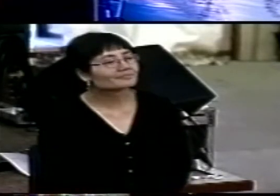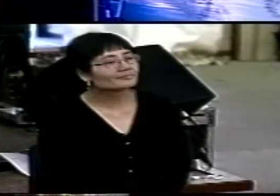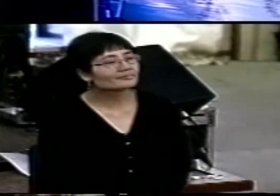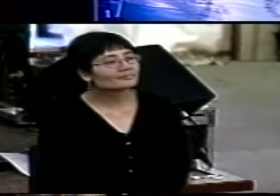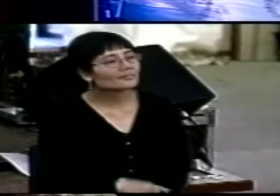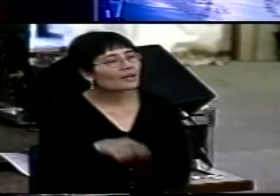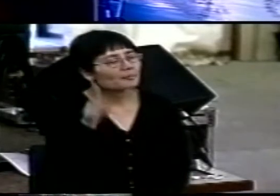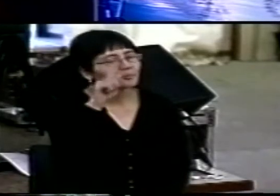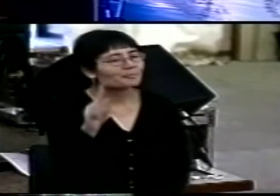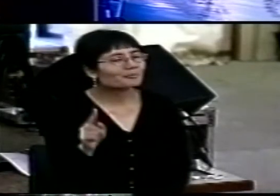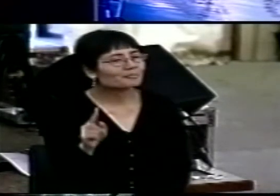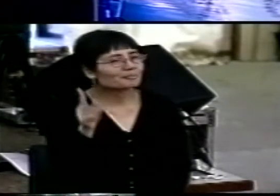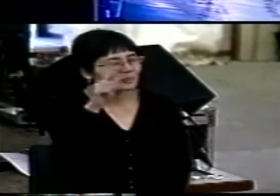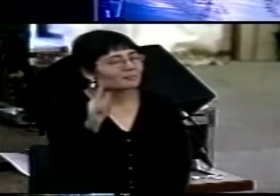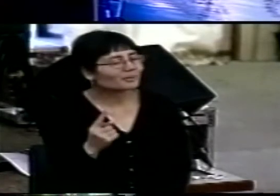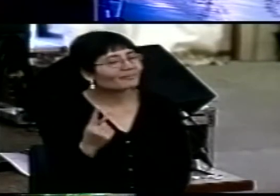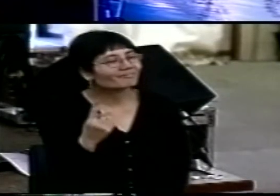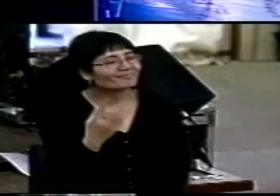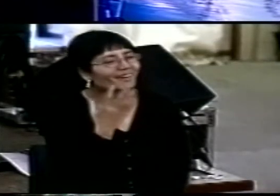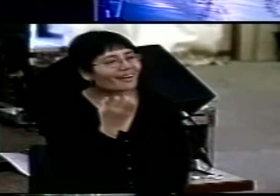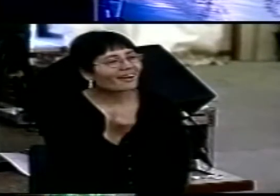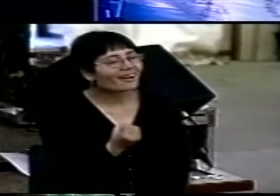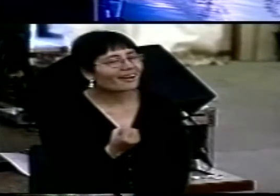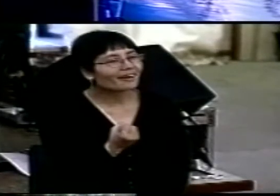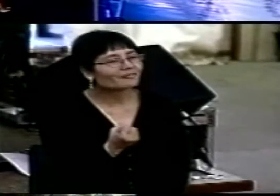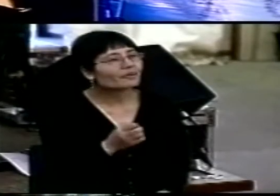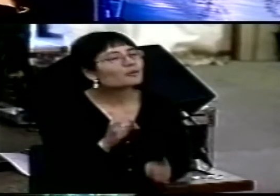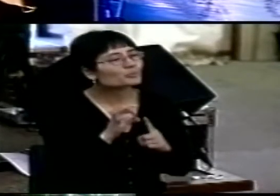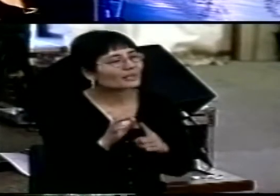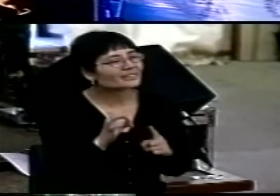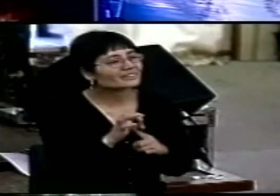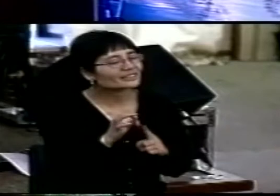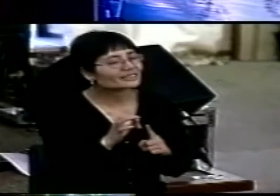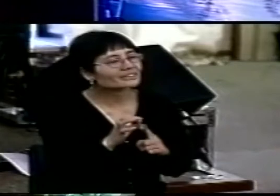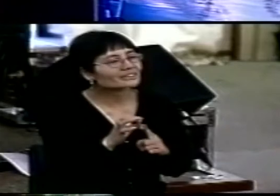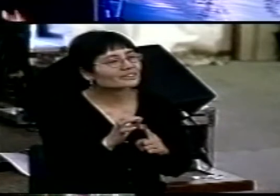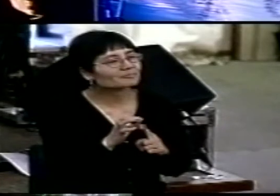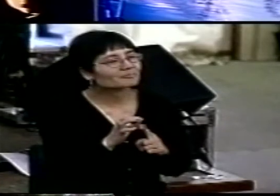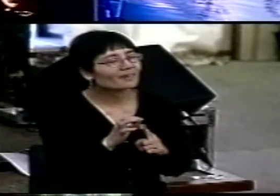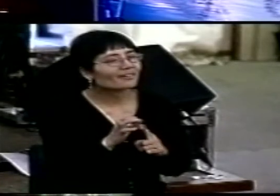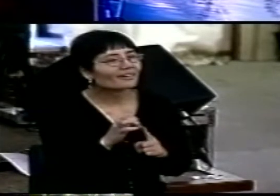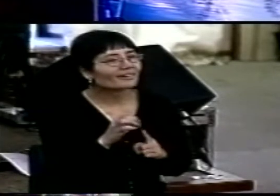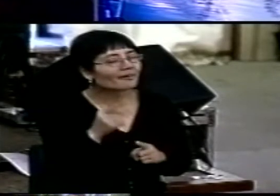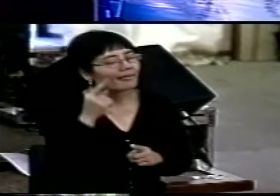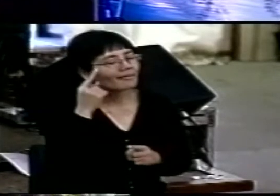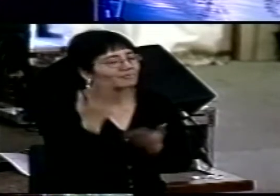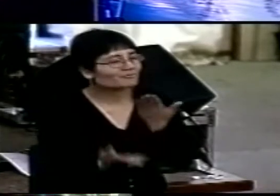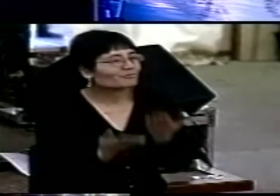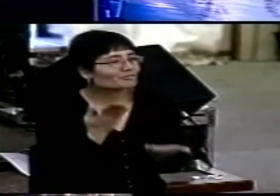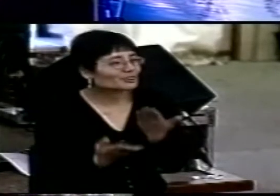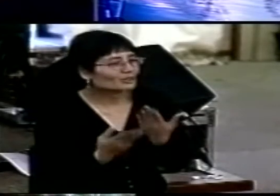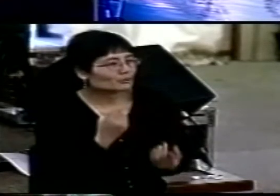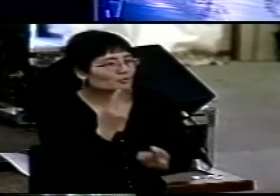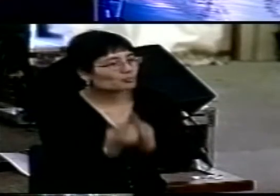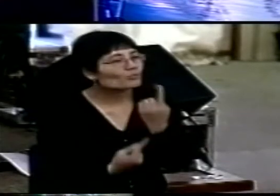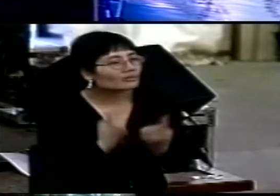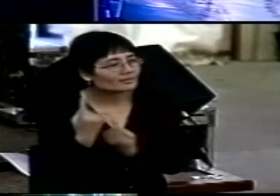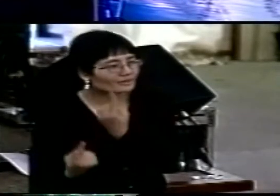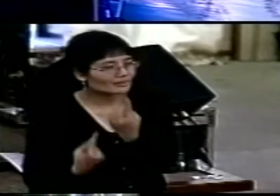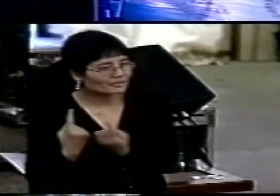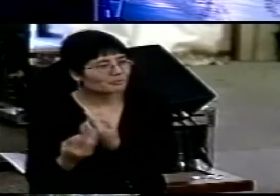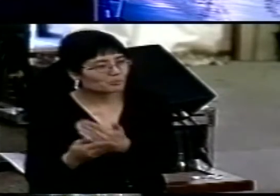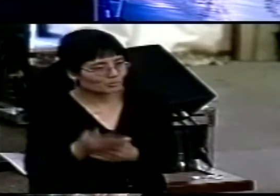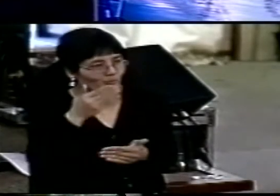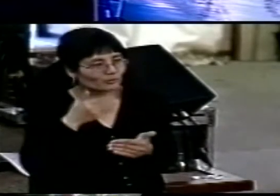People have all kinds of prejudices. This means, of course, prejudging other people. Usually, it's more comfortable at a distance.